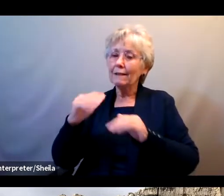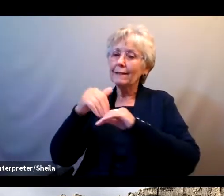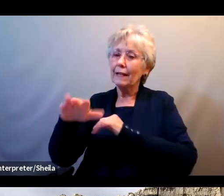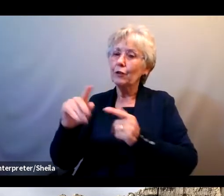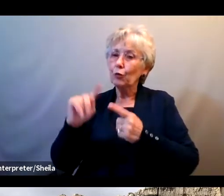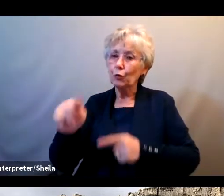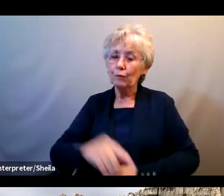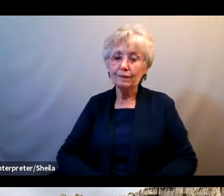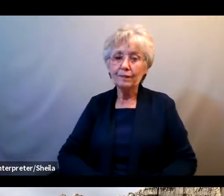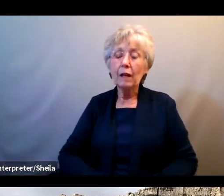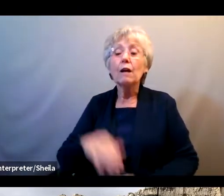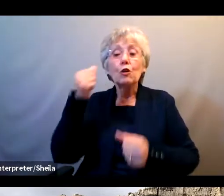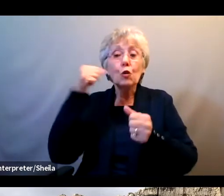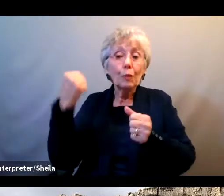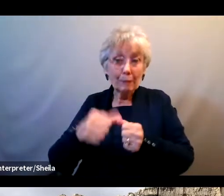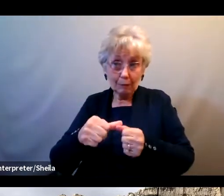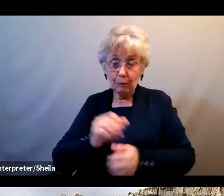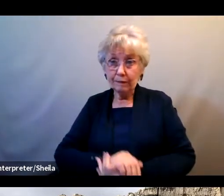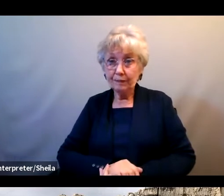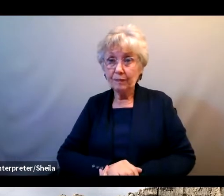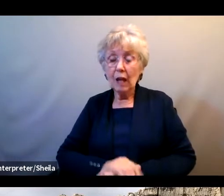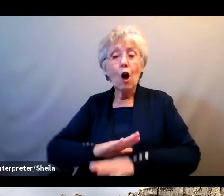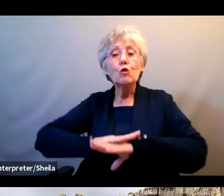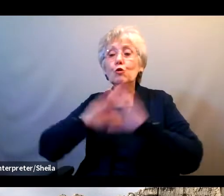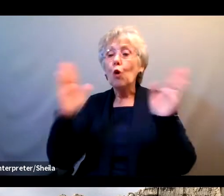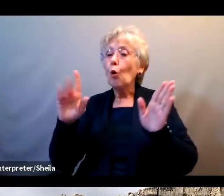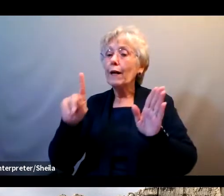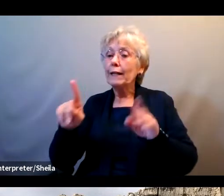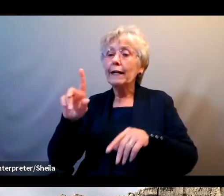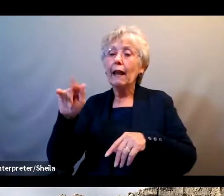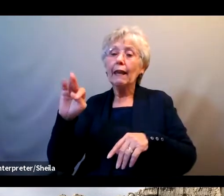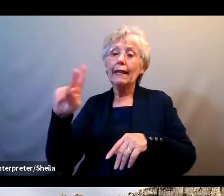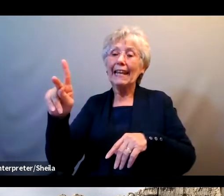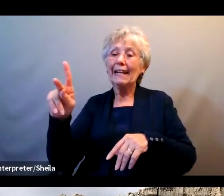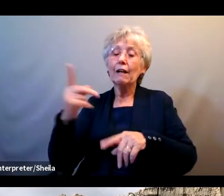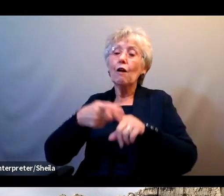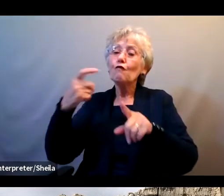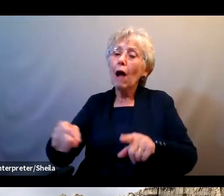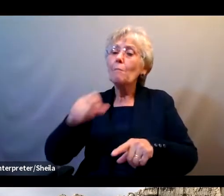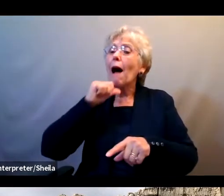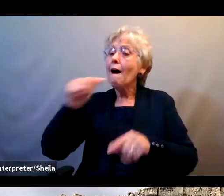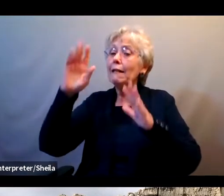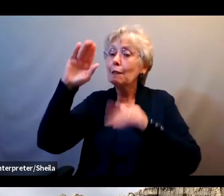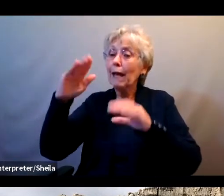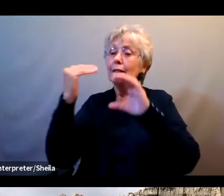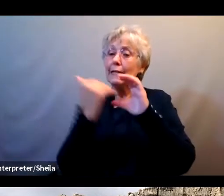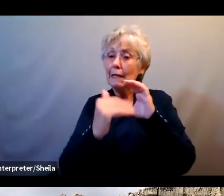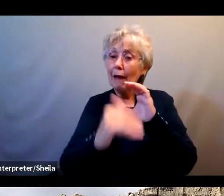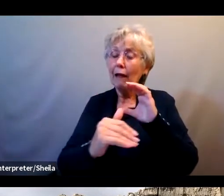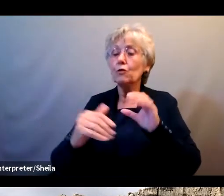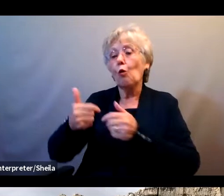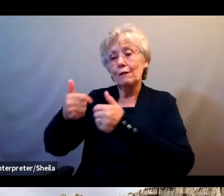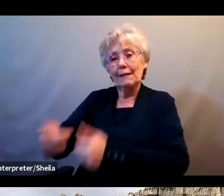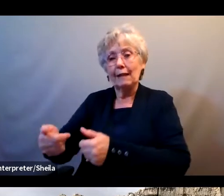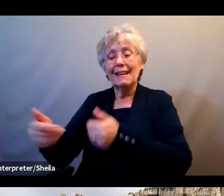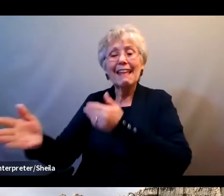So remember, don't click on links in unexpected emails or texts, whether you think